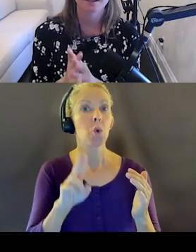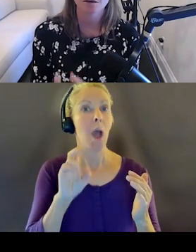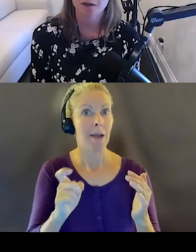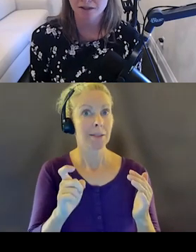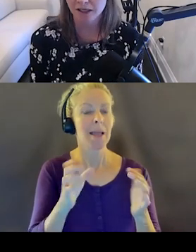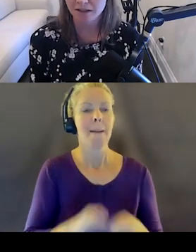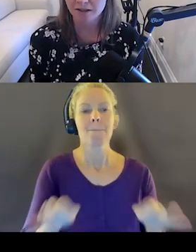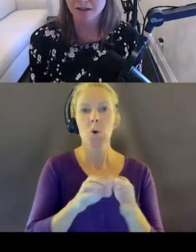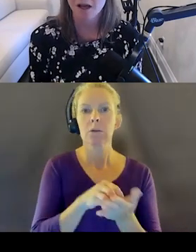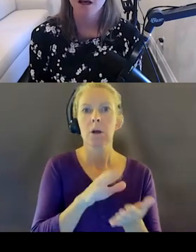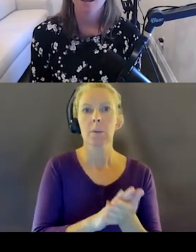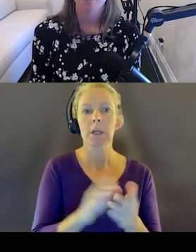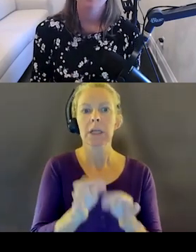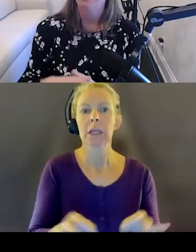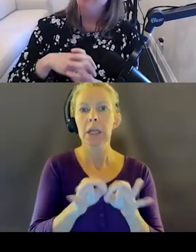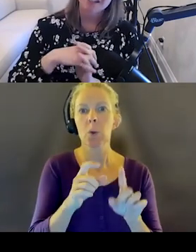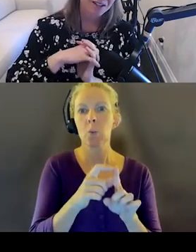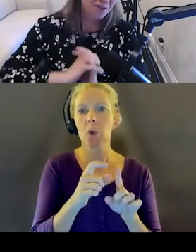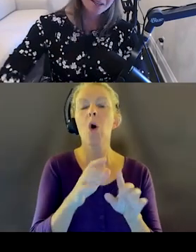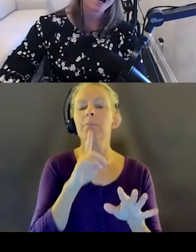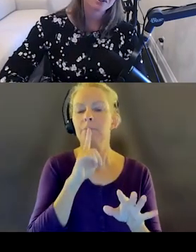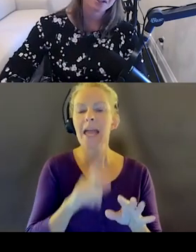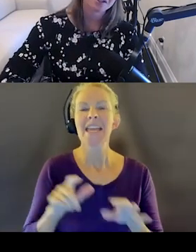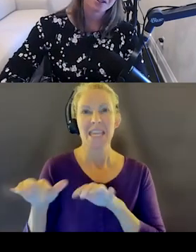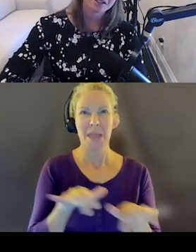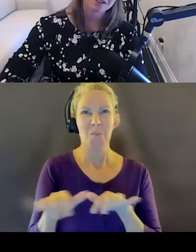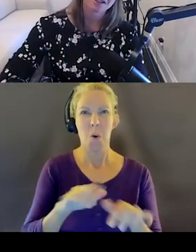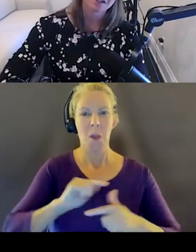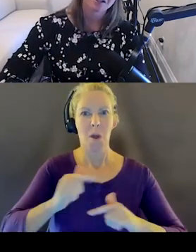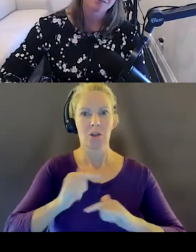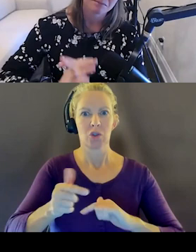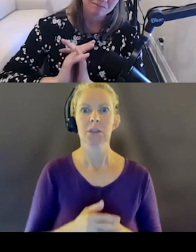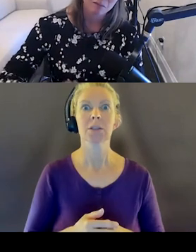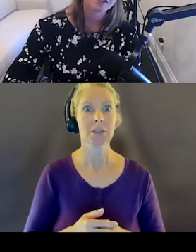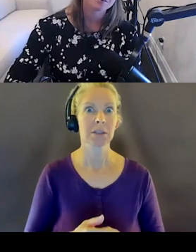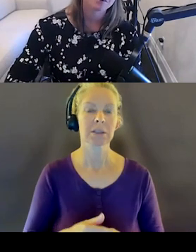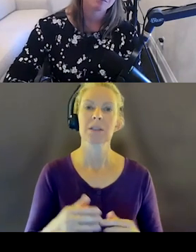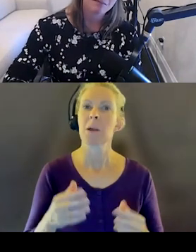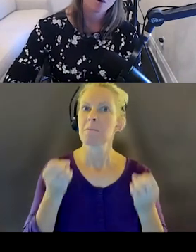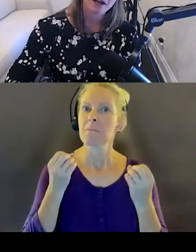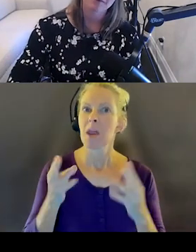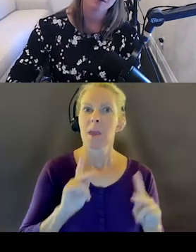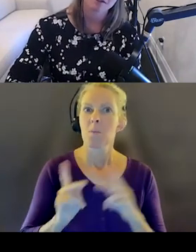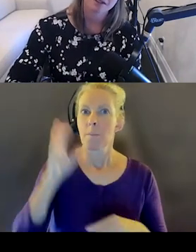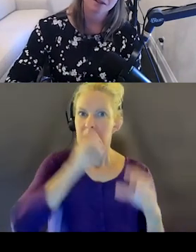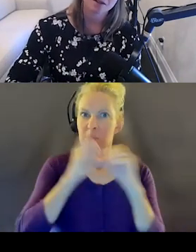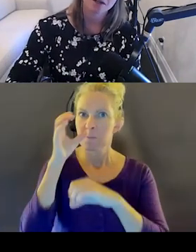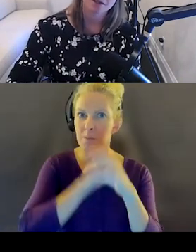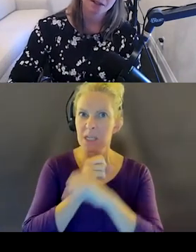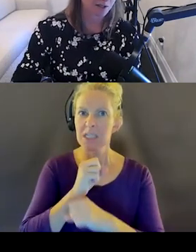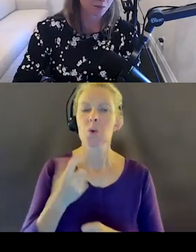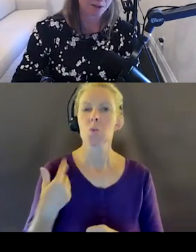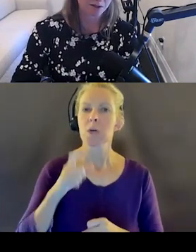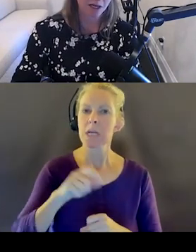document the keyboard interactions. And that's a huge gap in our industry. We need to put more effort into